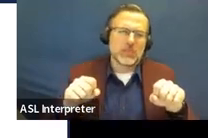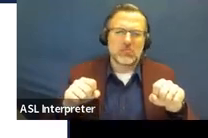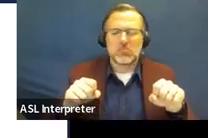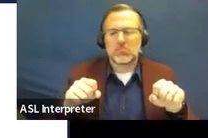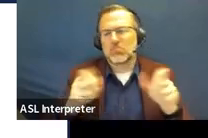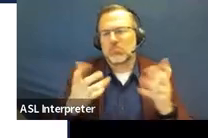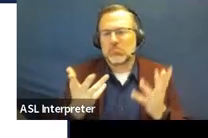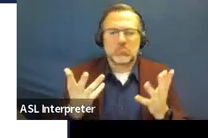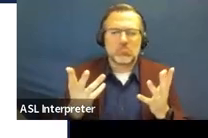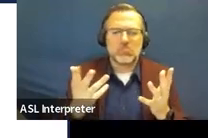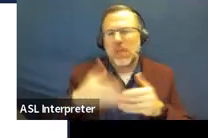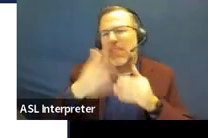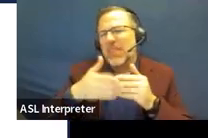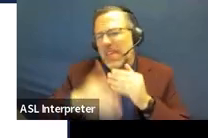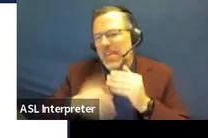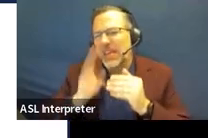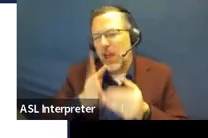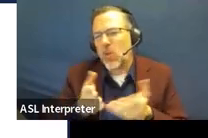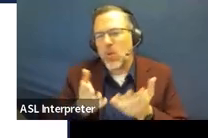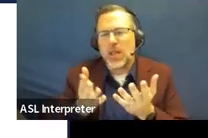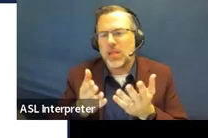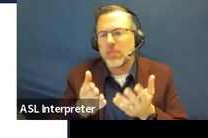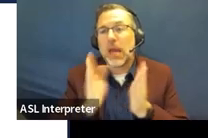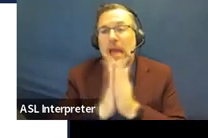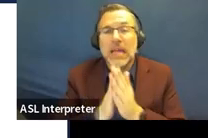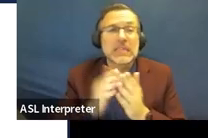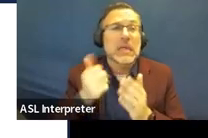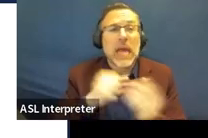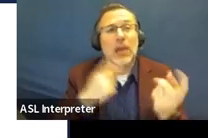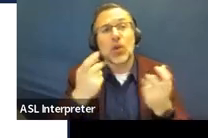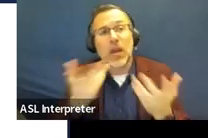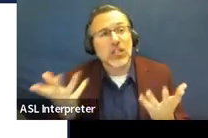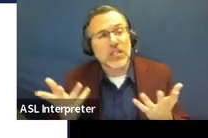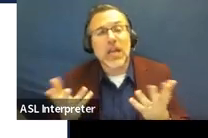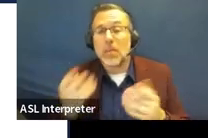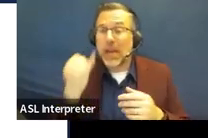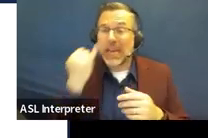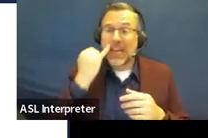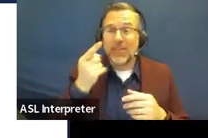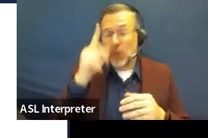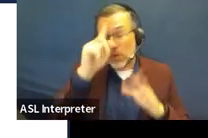But feel free, if you're brave enough to come off mute, I'd be happy to try to answer questions, too.